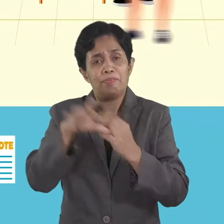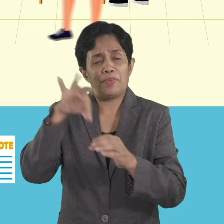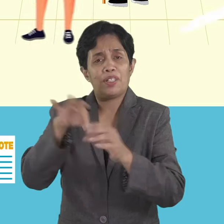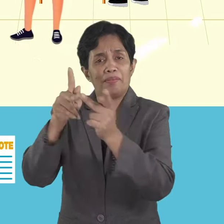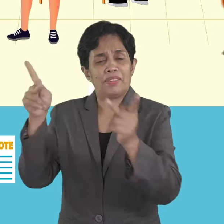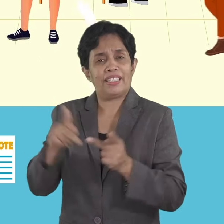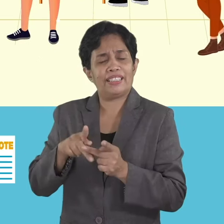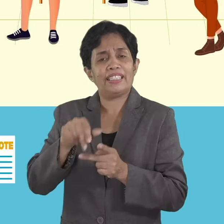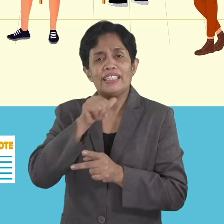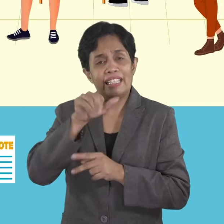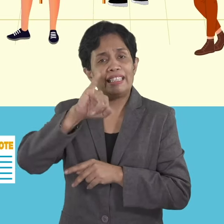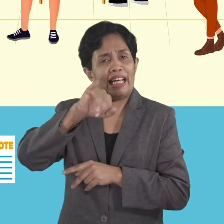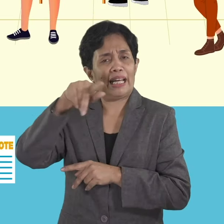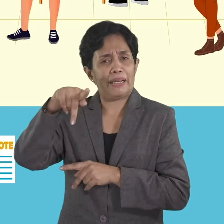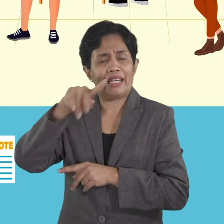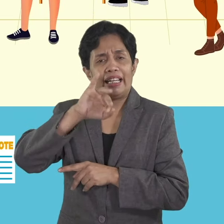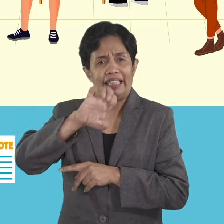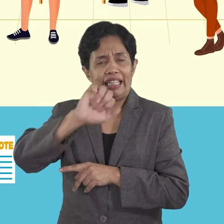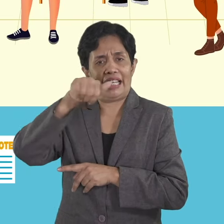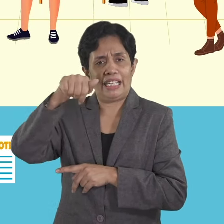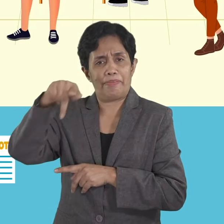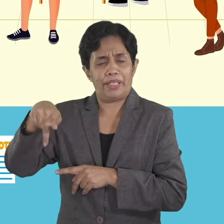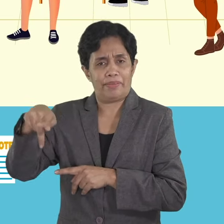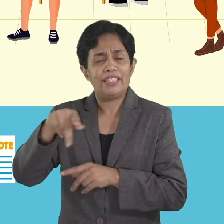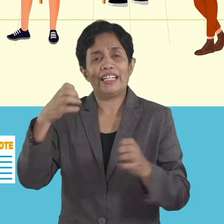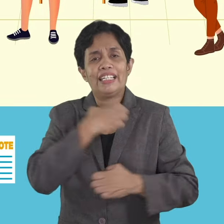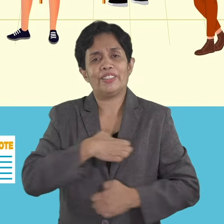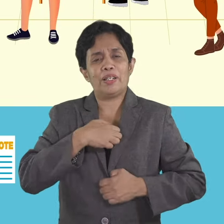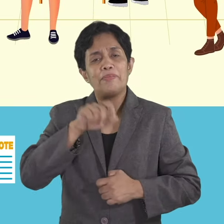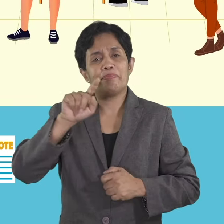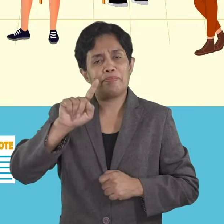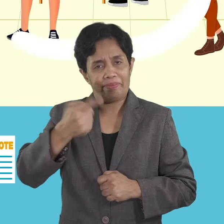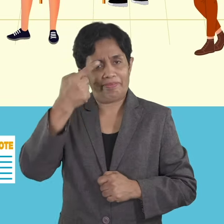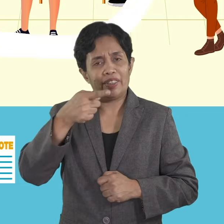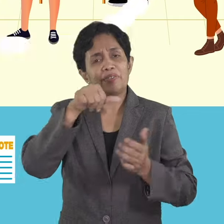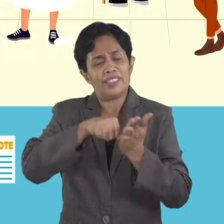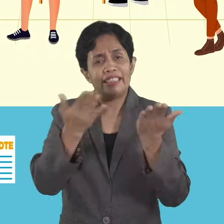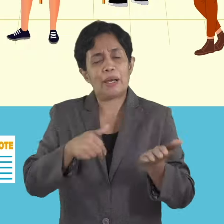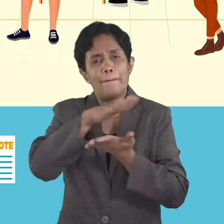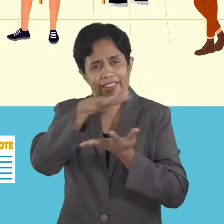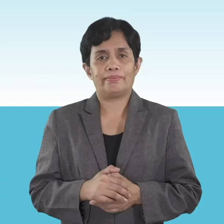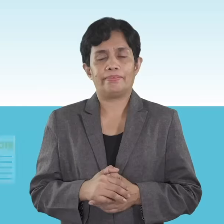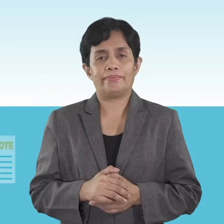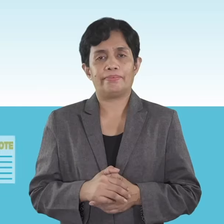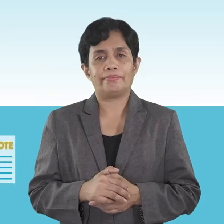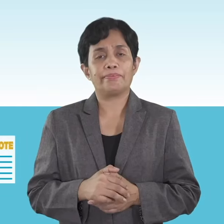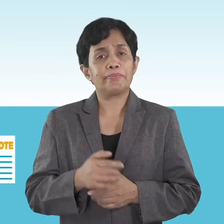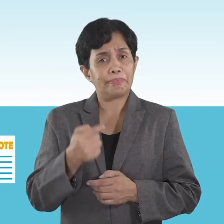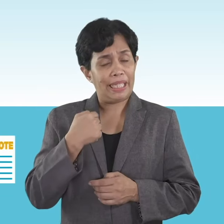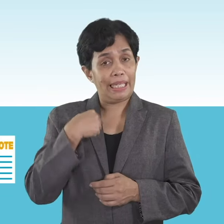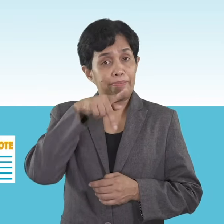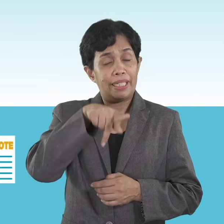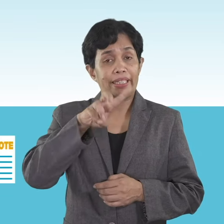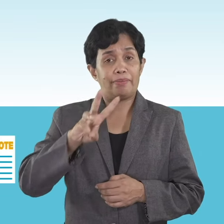in a regular polling place, not the EAPP, you will enjoy priority because voters here are mixed. I am a